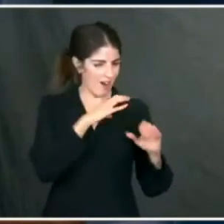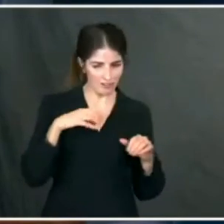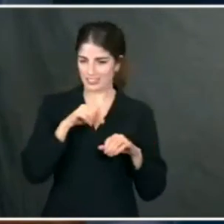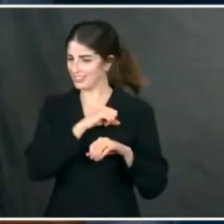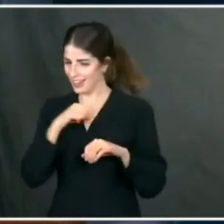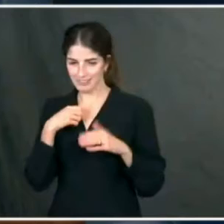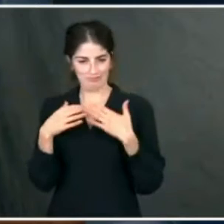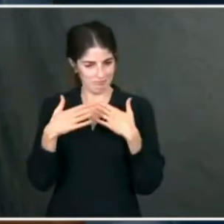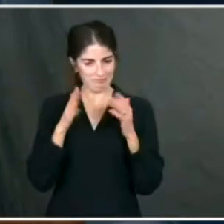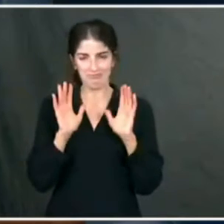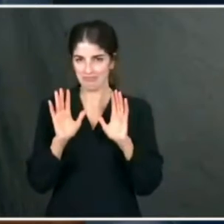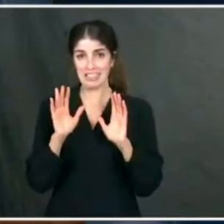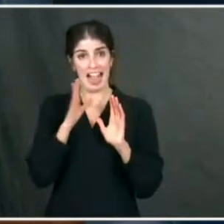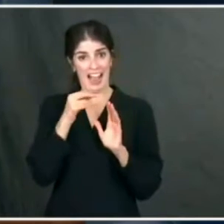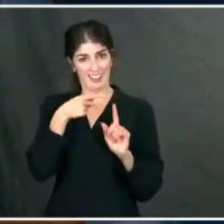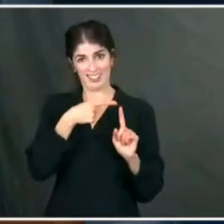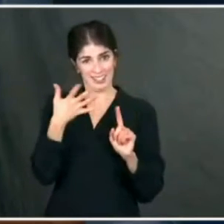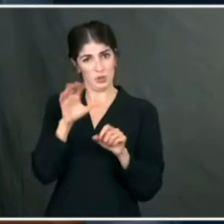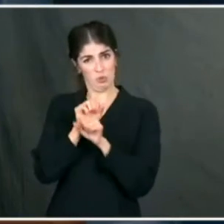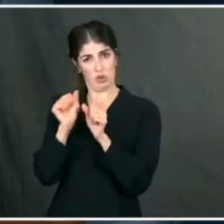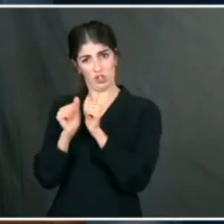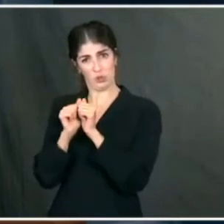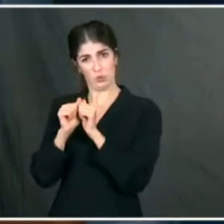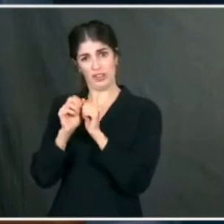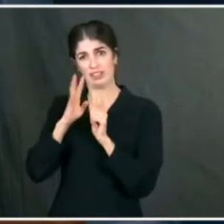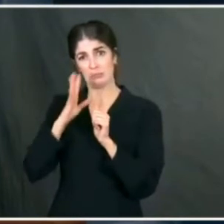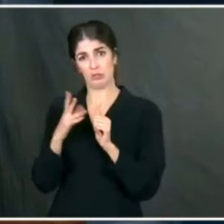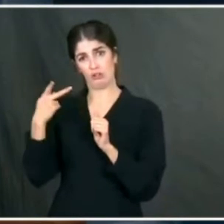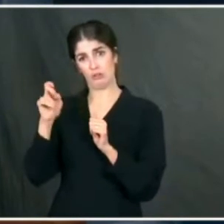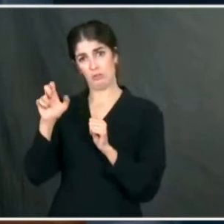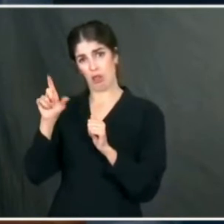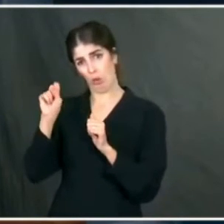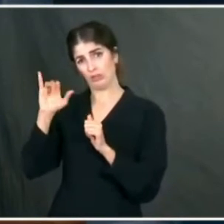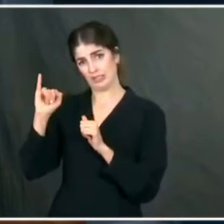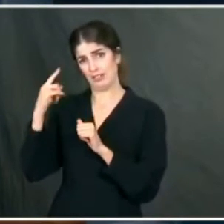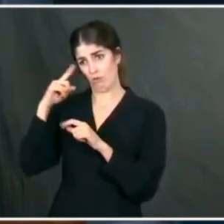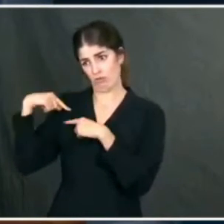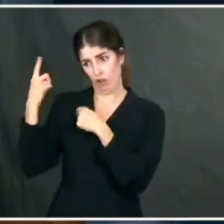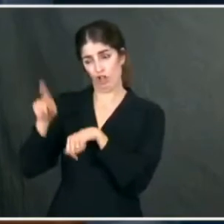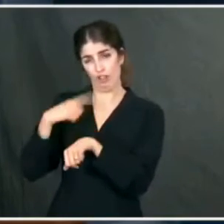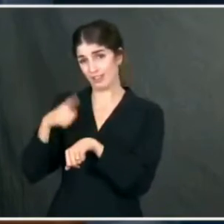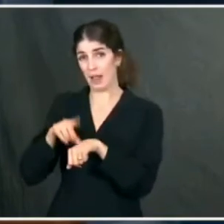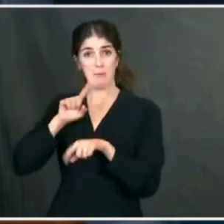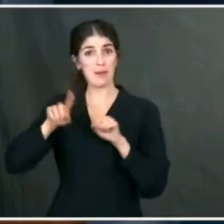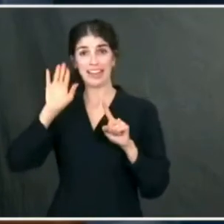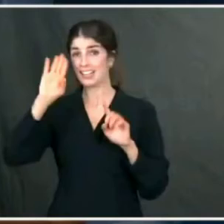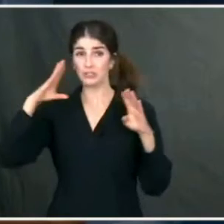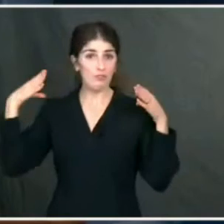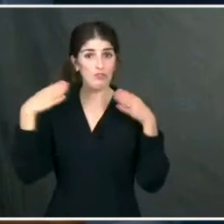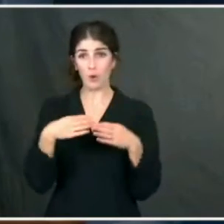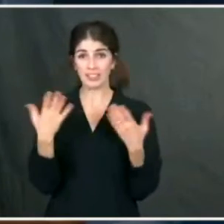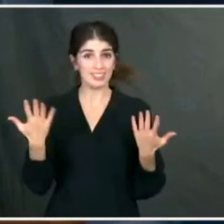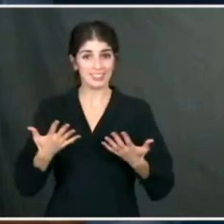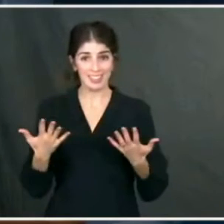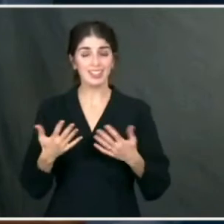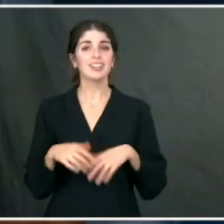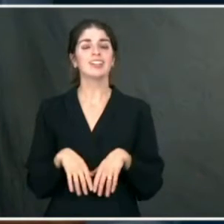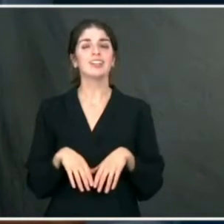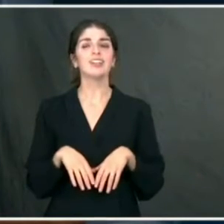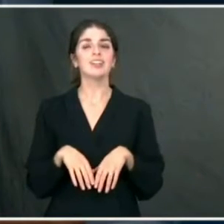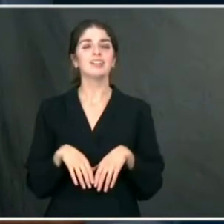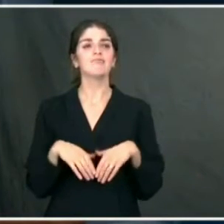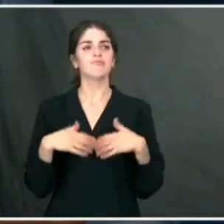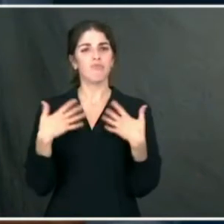including with Speaker Pelosi, someone he's known for quite some time. And that is his intention and focus on getting the